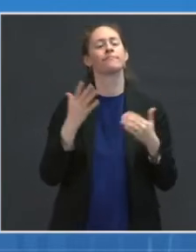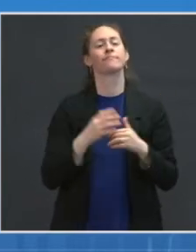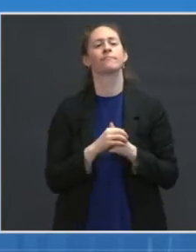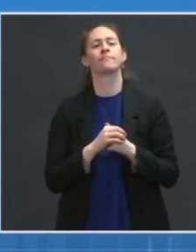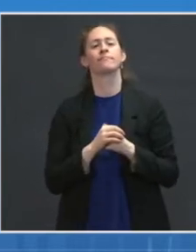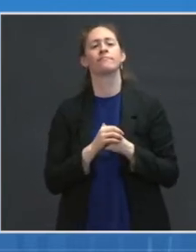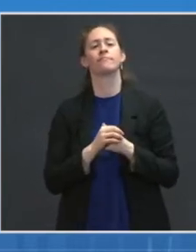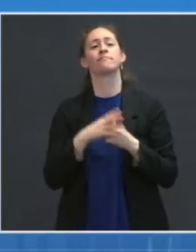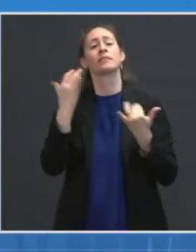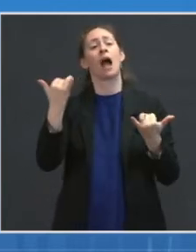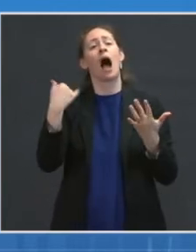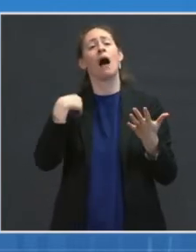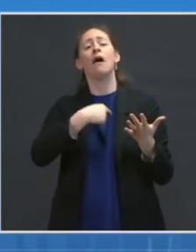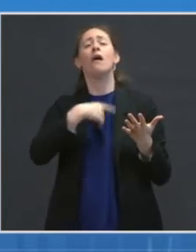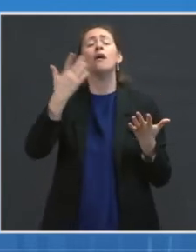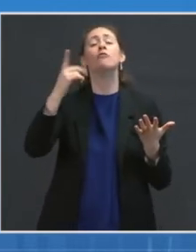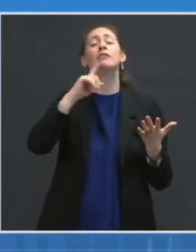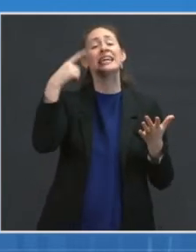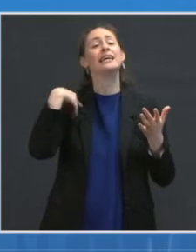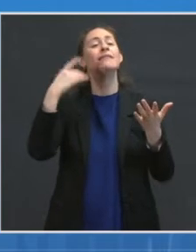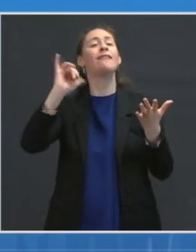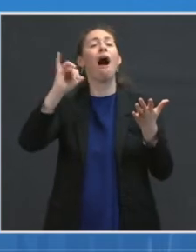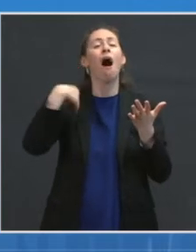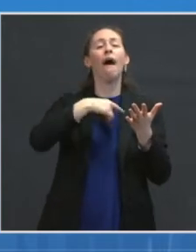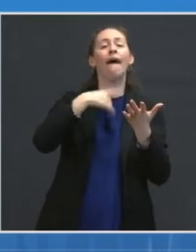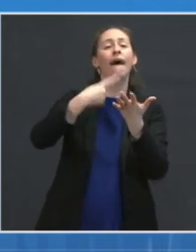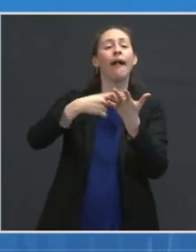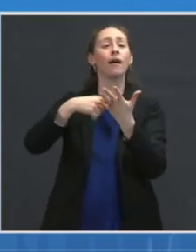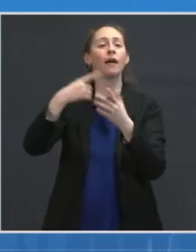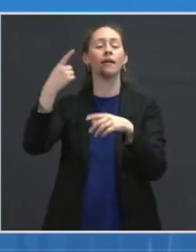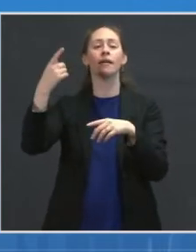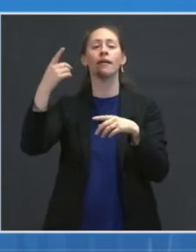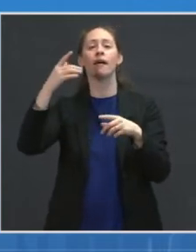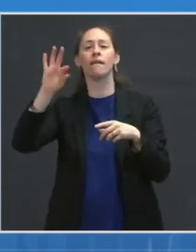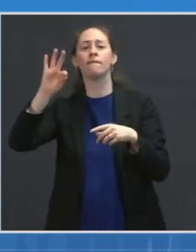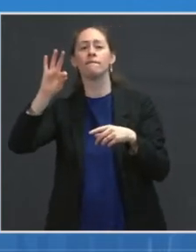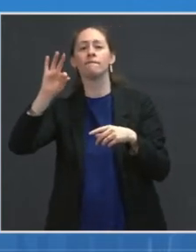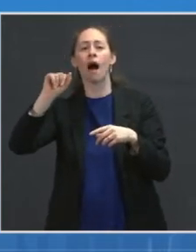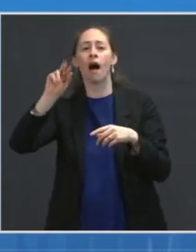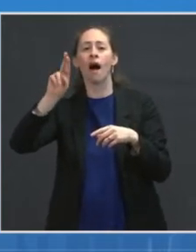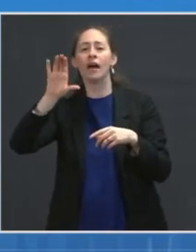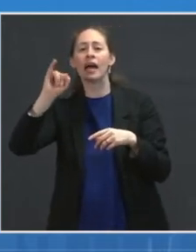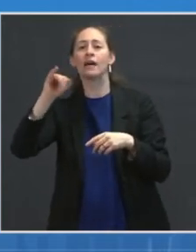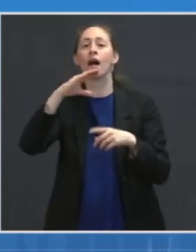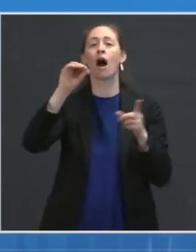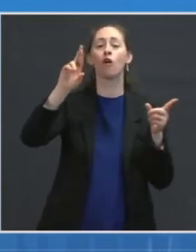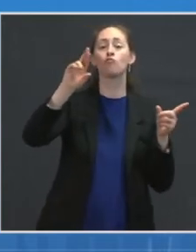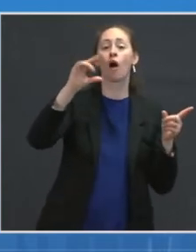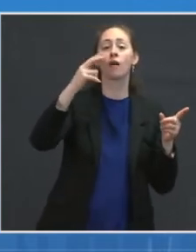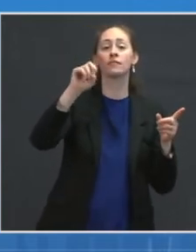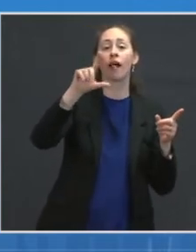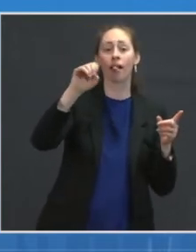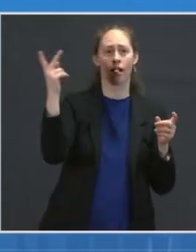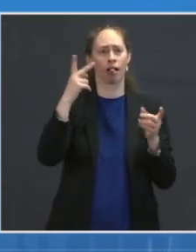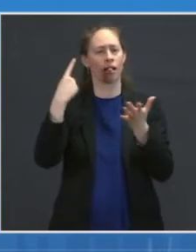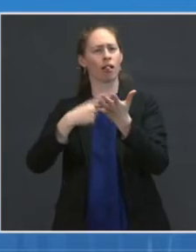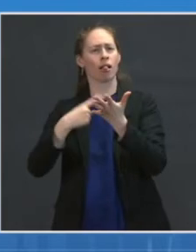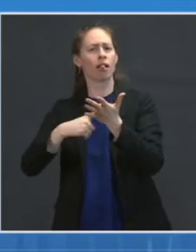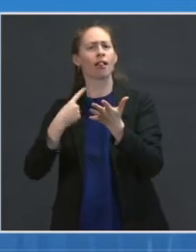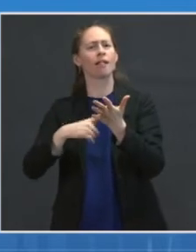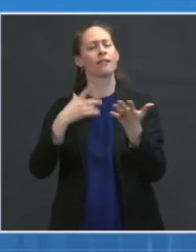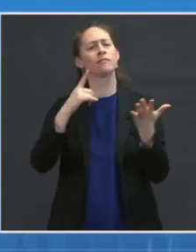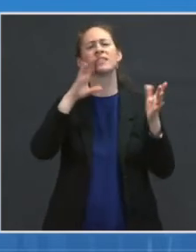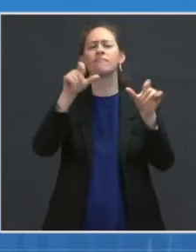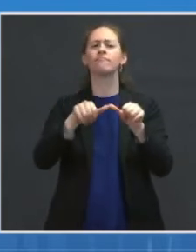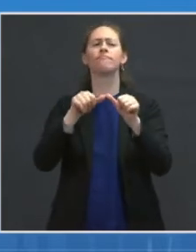Dr. Fauci or Dr. Walensky to comment here. There are studies all the time. There are preprints all the time. There are